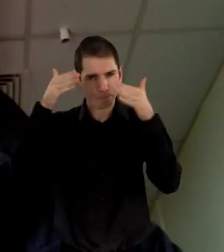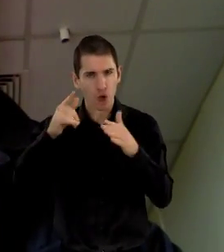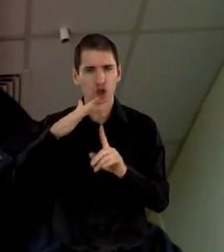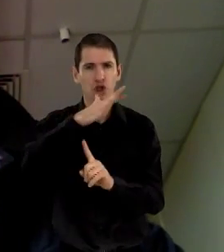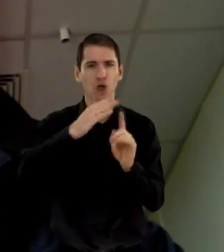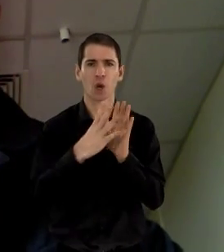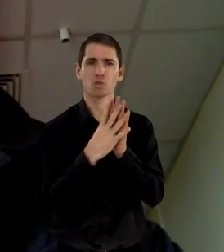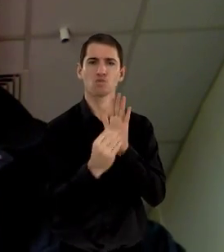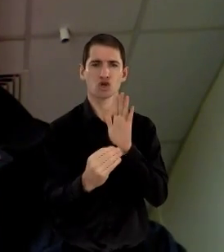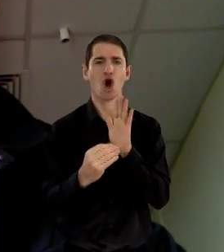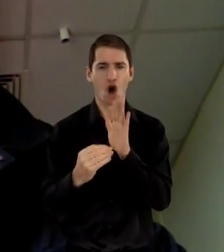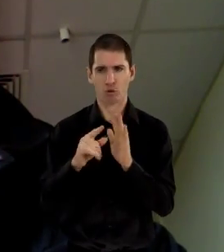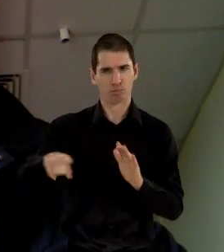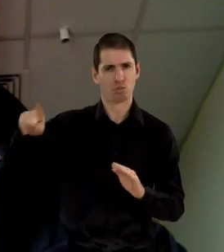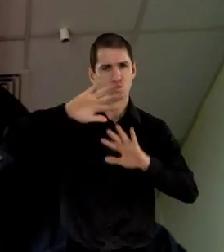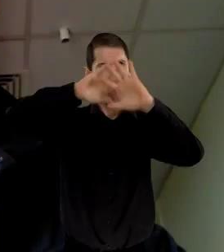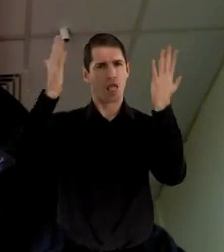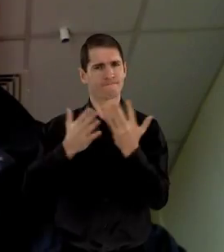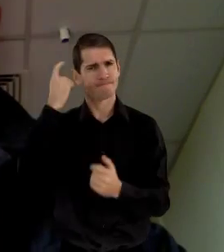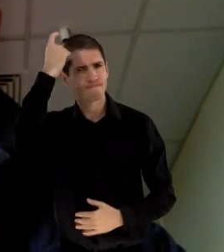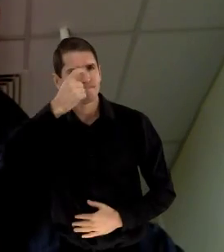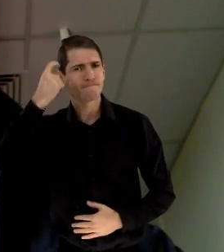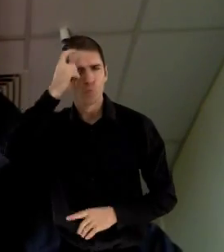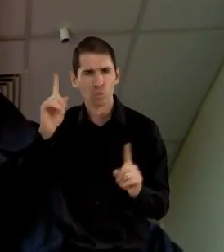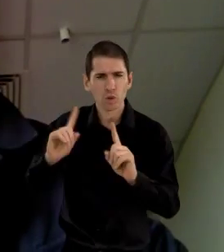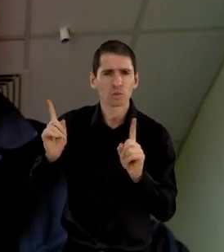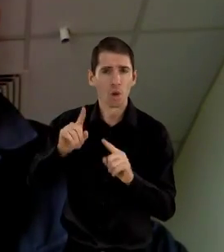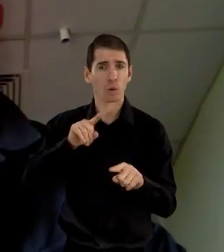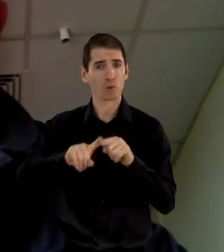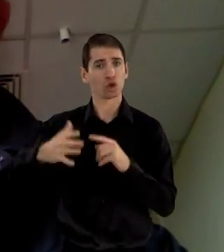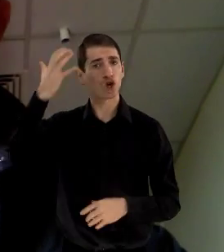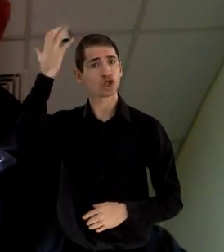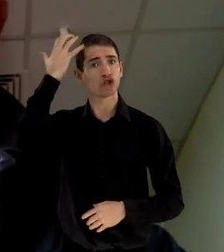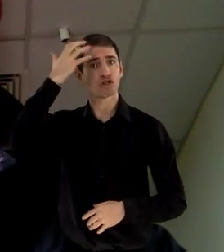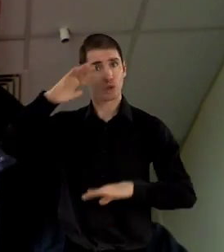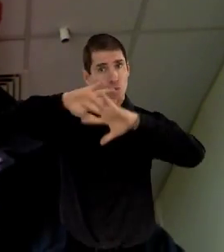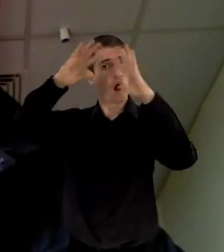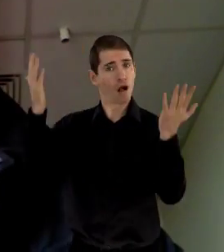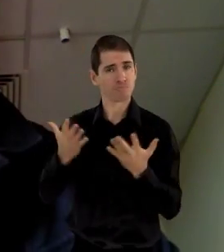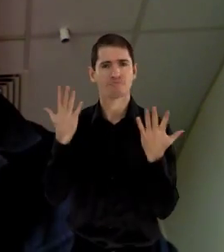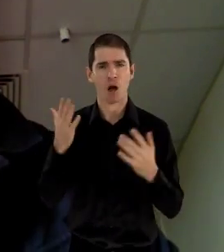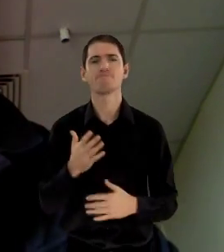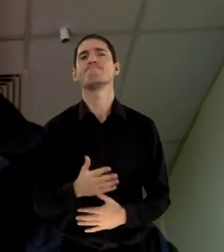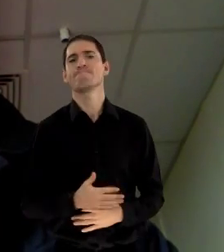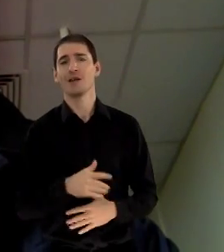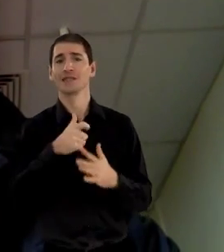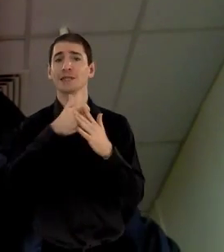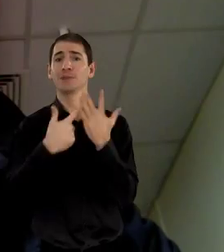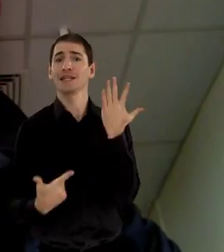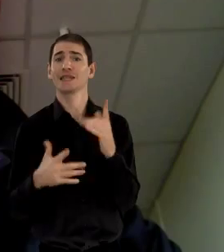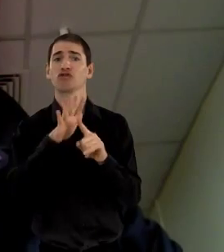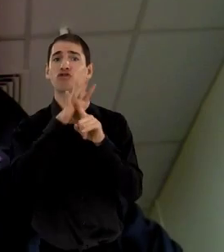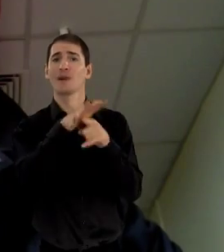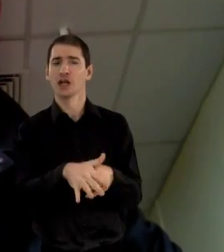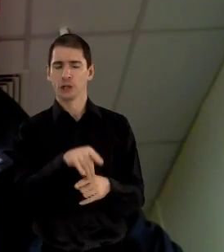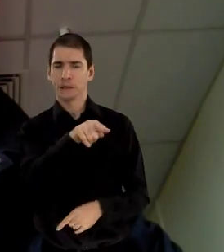of the social model on international thinking. Most countries across the world now recognise that disability discrimination